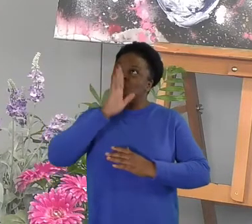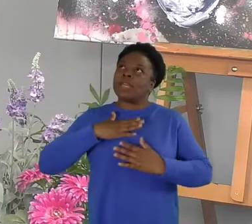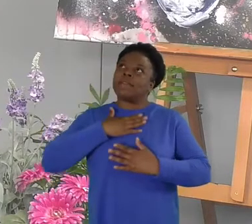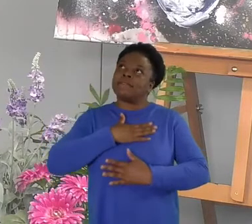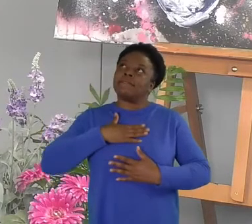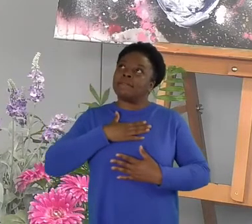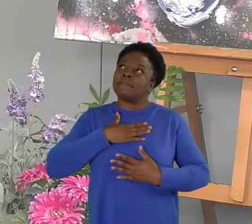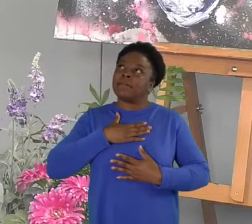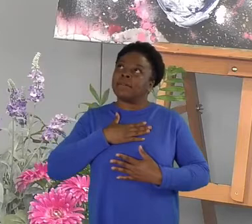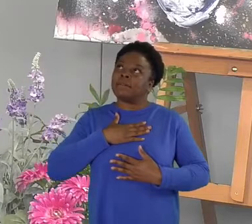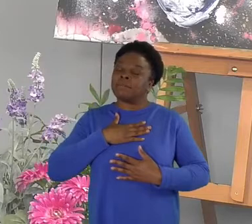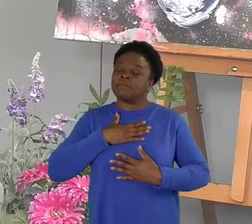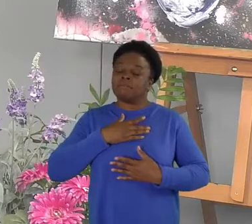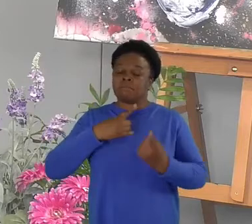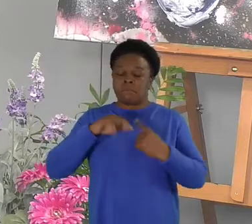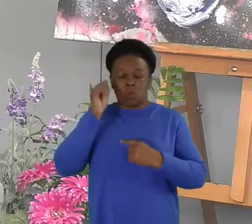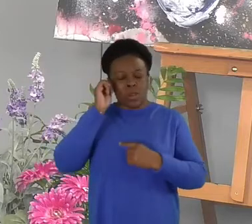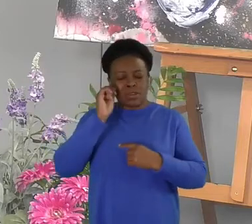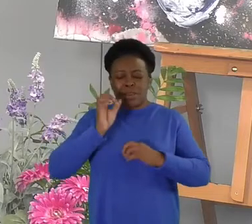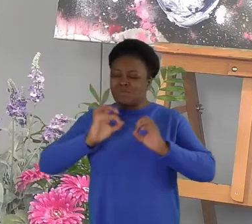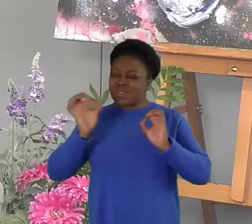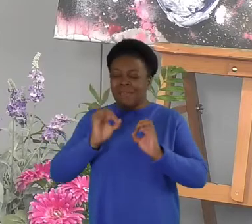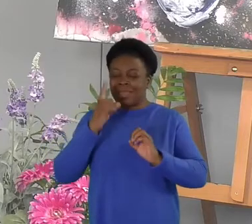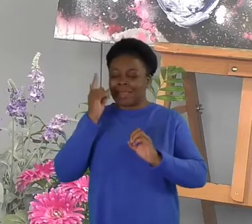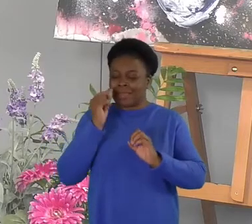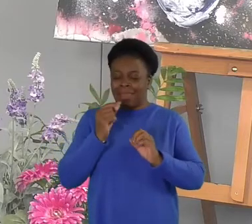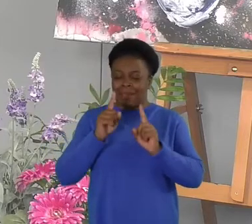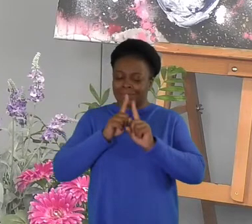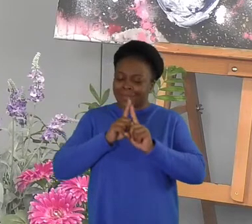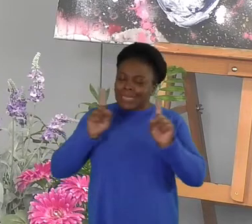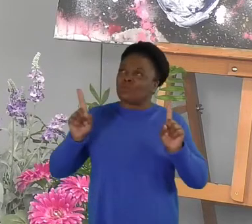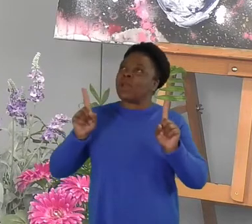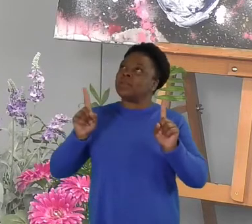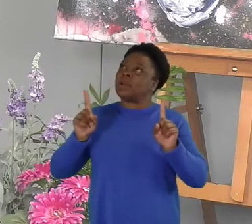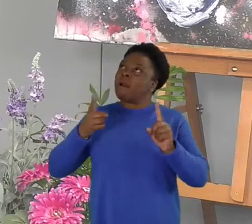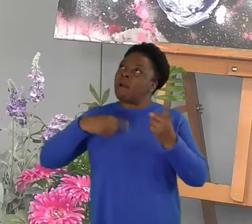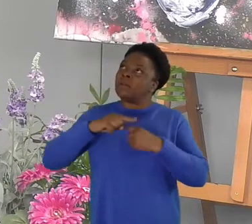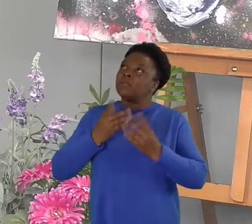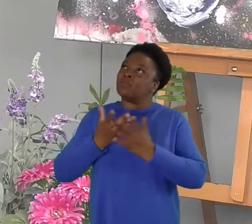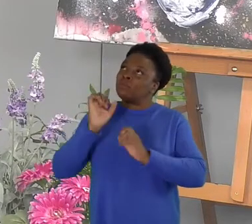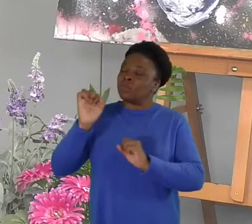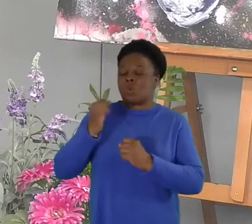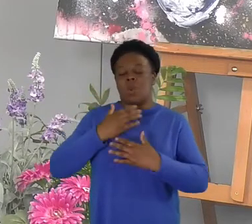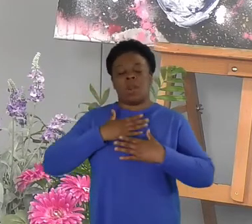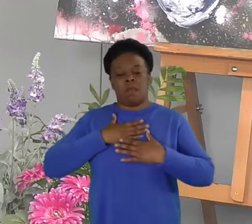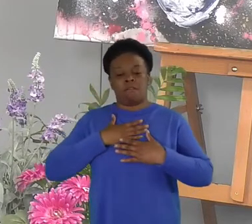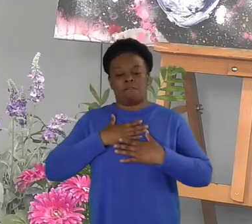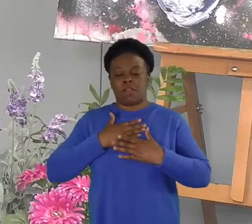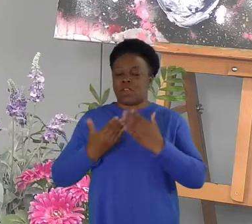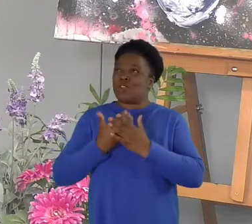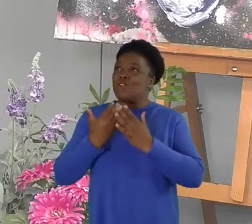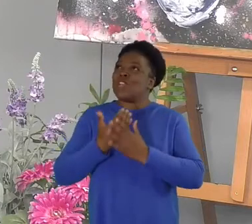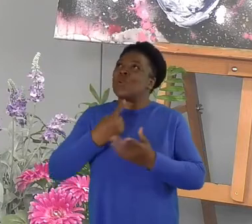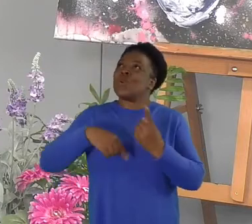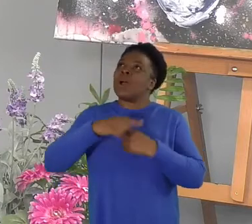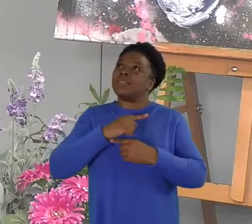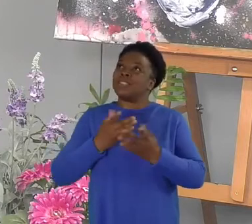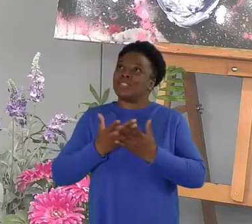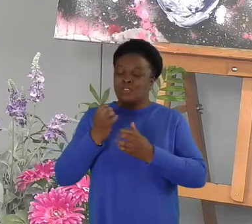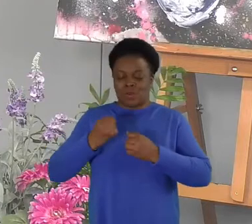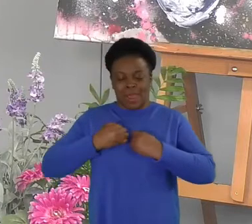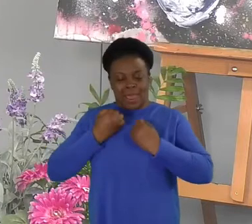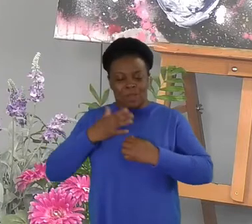that nothing can separate us from your love. Renew us in our worship and serving, that we may be faithful